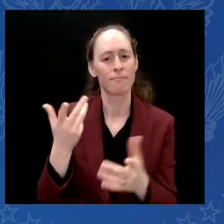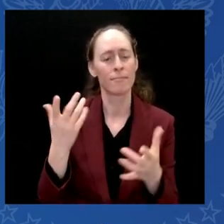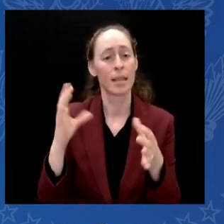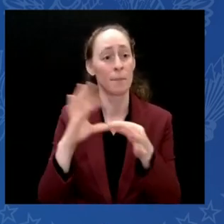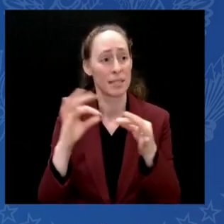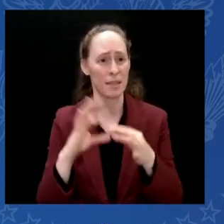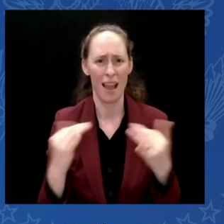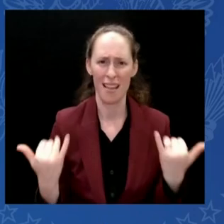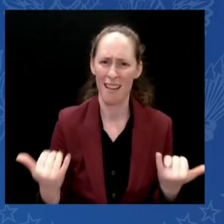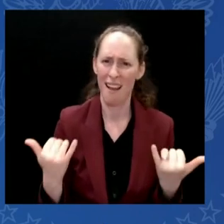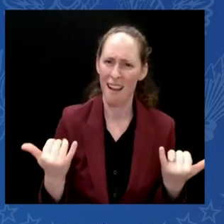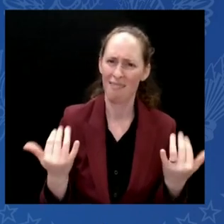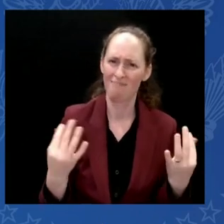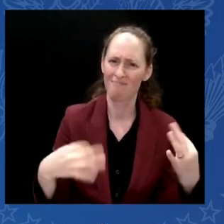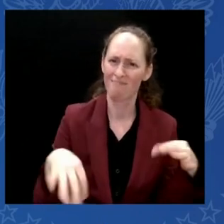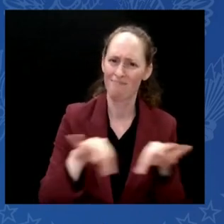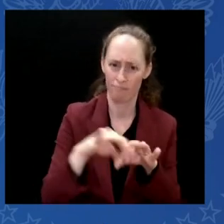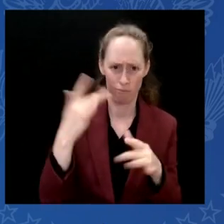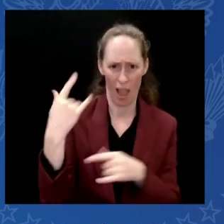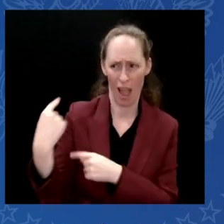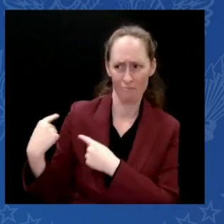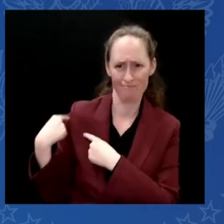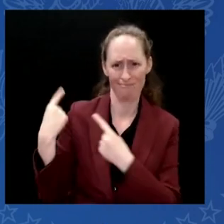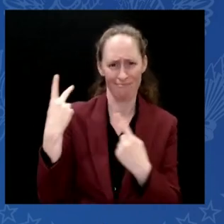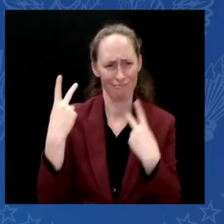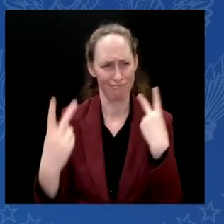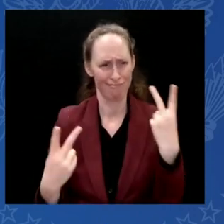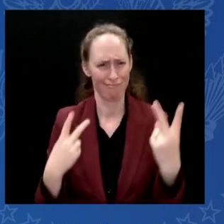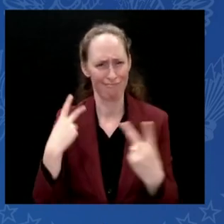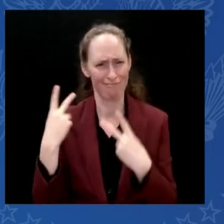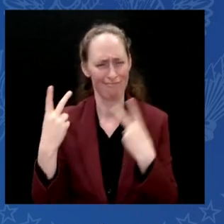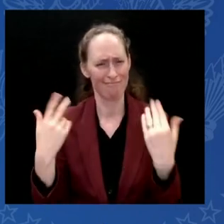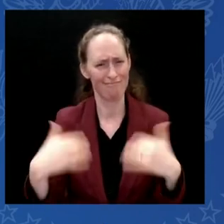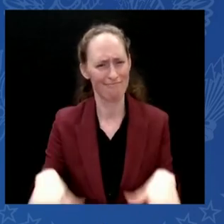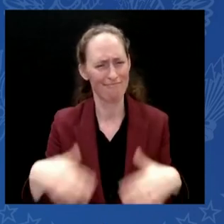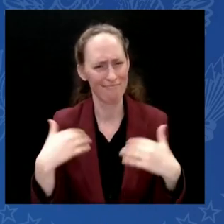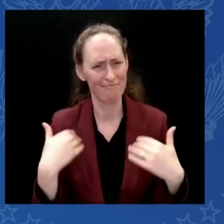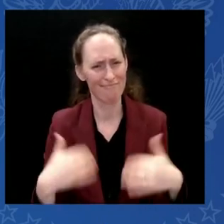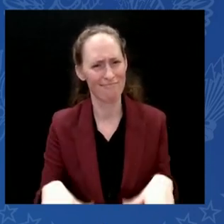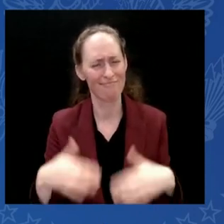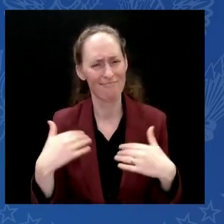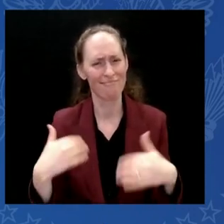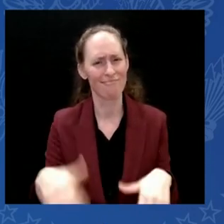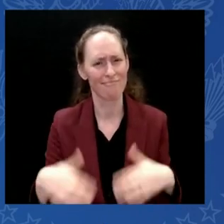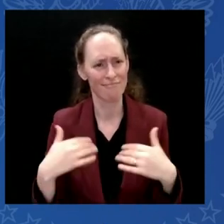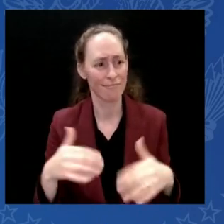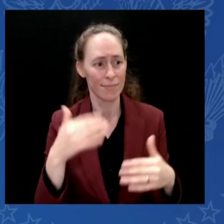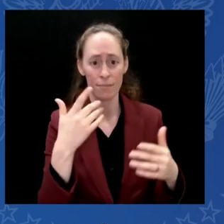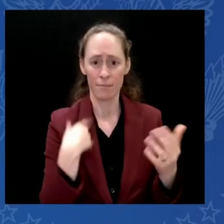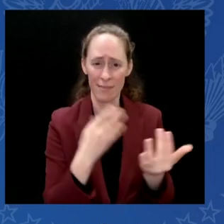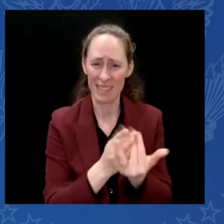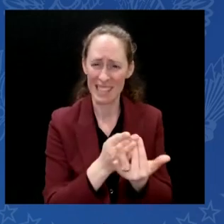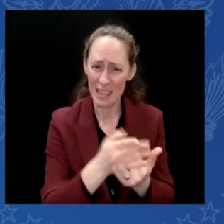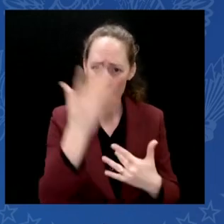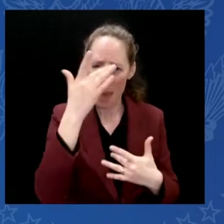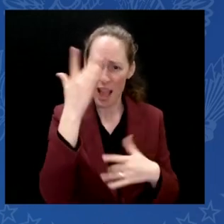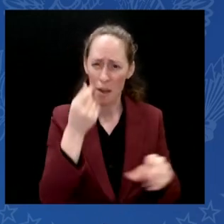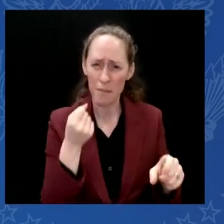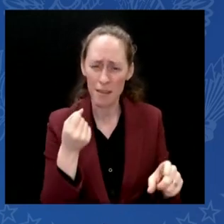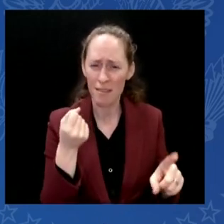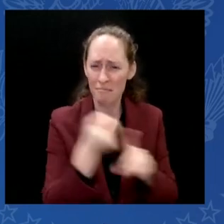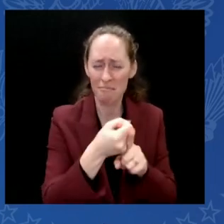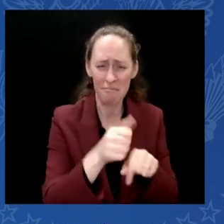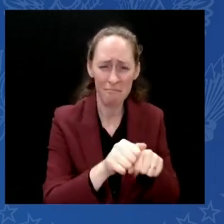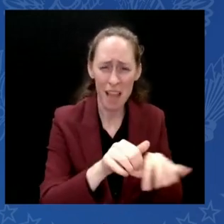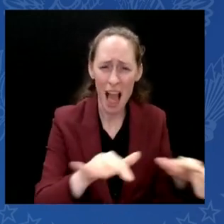The pandemic has taken so much from us. We've lost so much time with one another. We've lost so many people, people we loved,